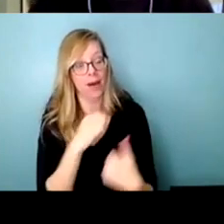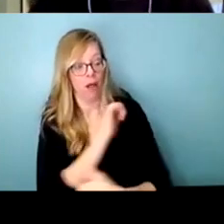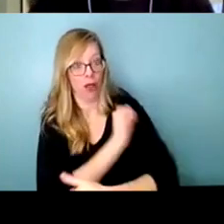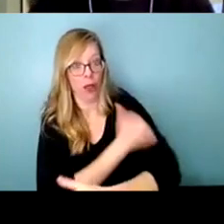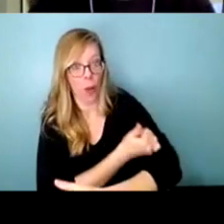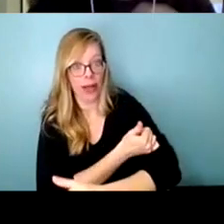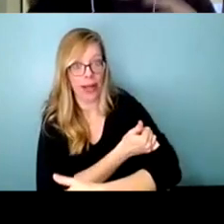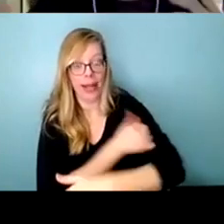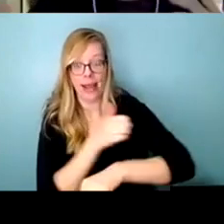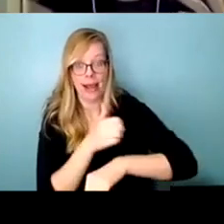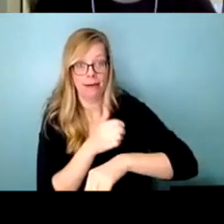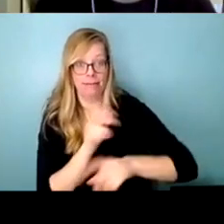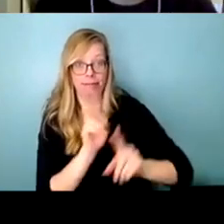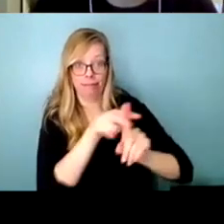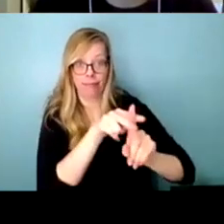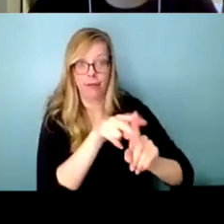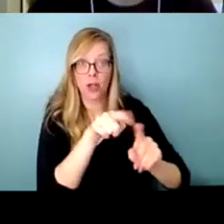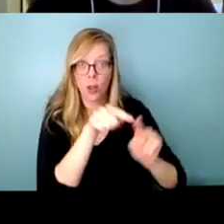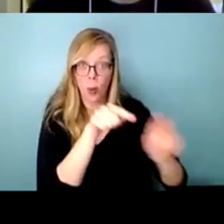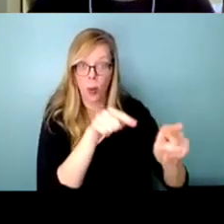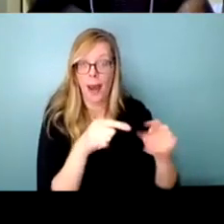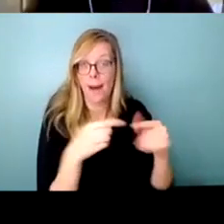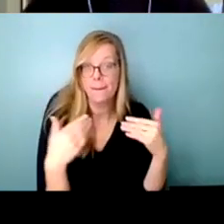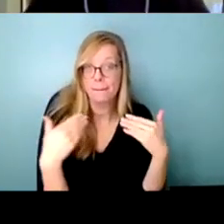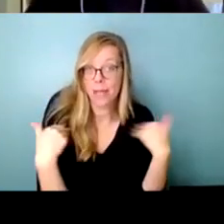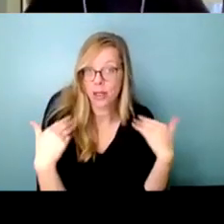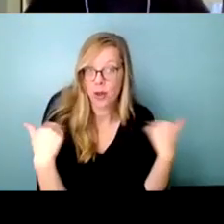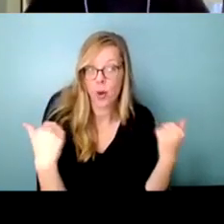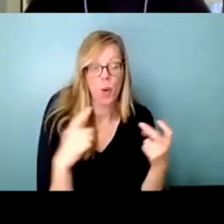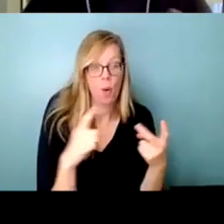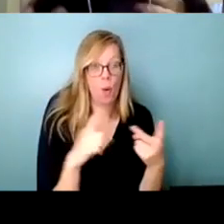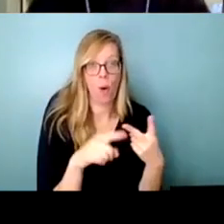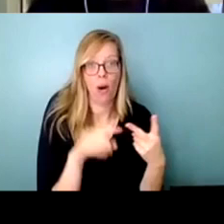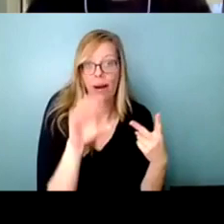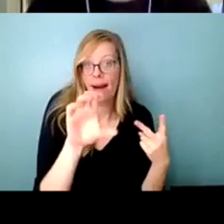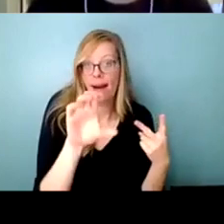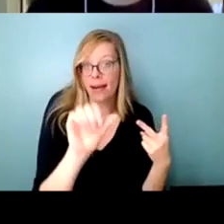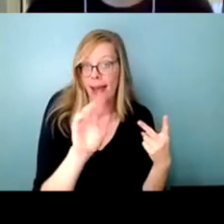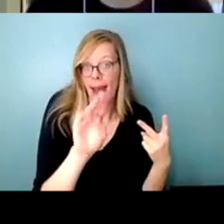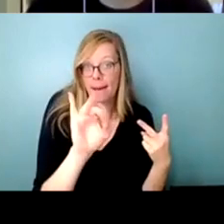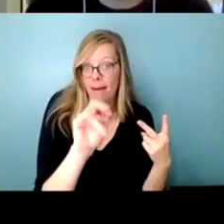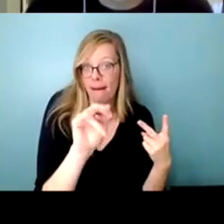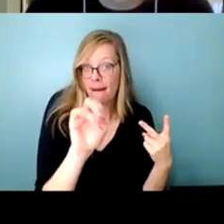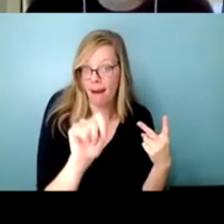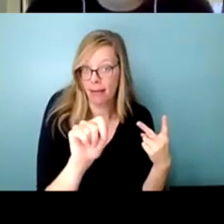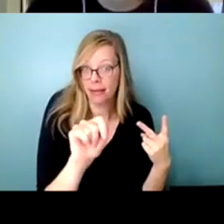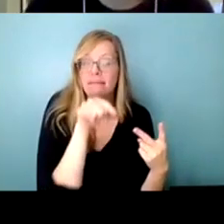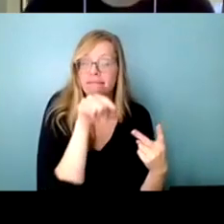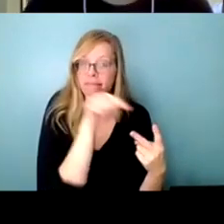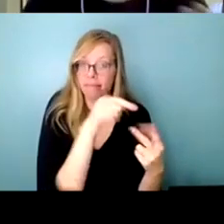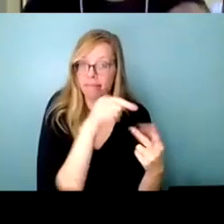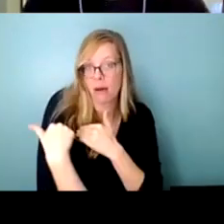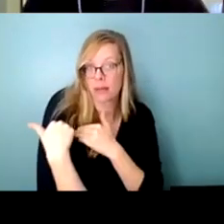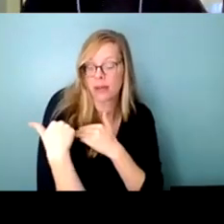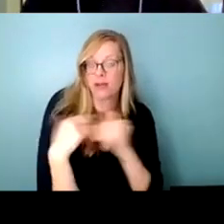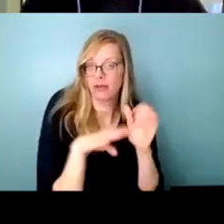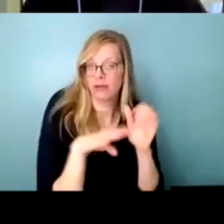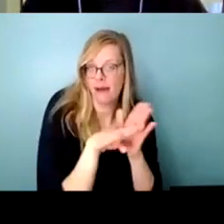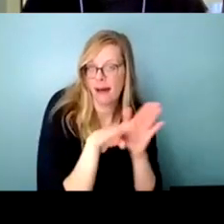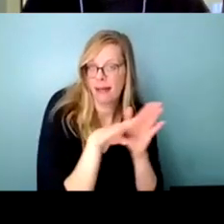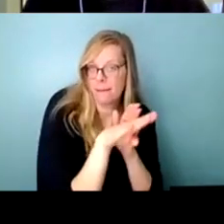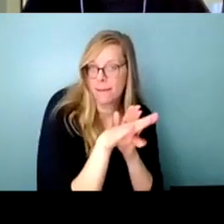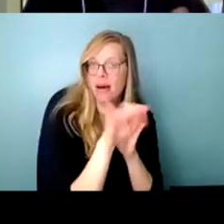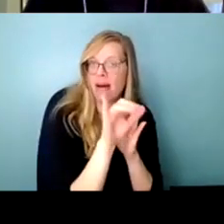a minister or a cabinet the cabinet or some other body to develop regulations under that law so regulations